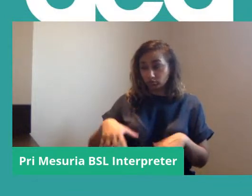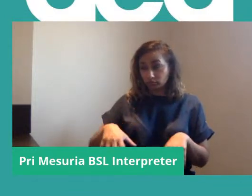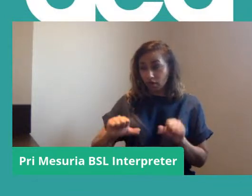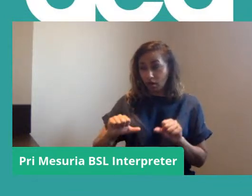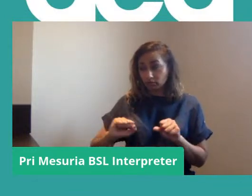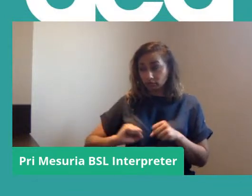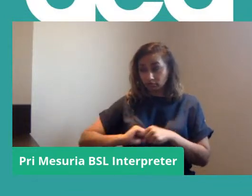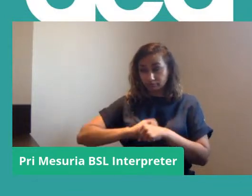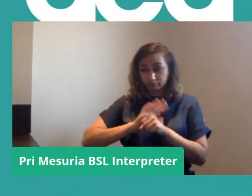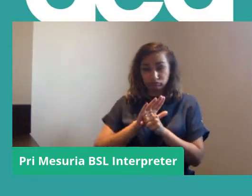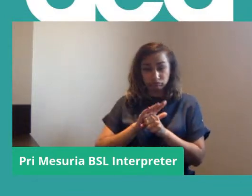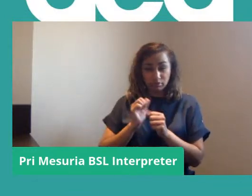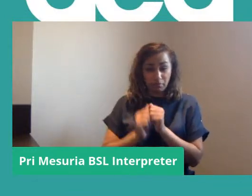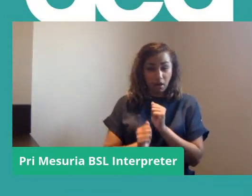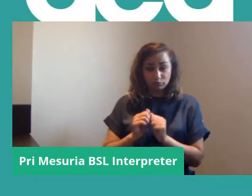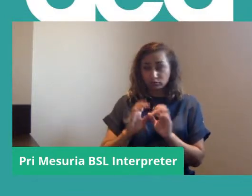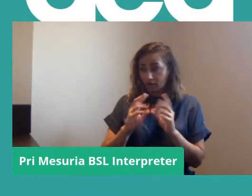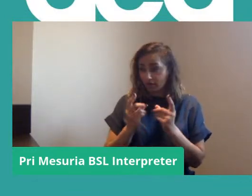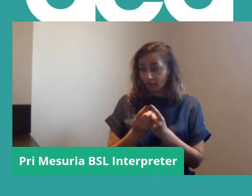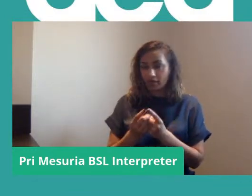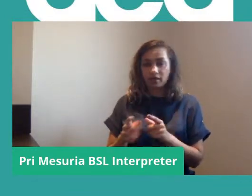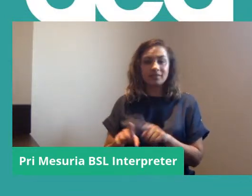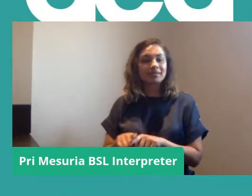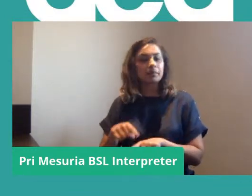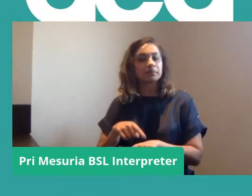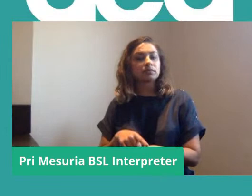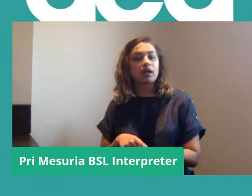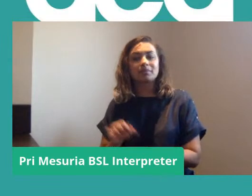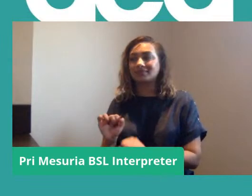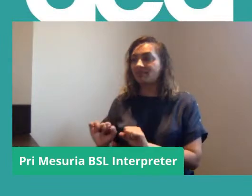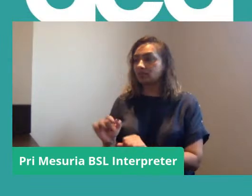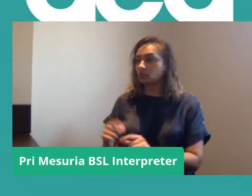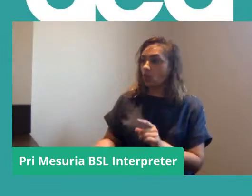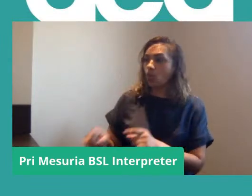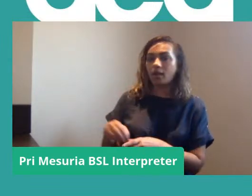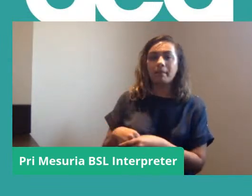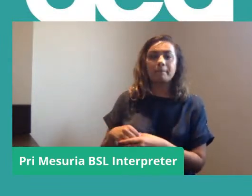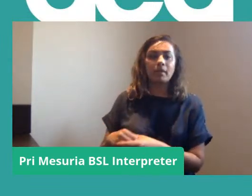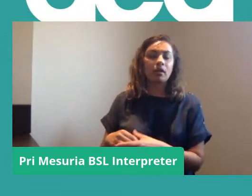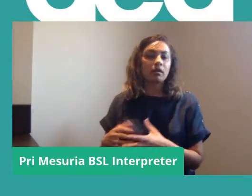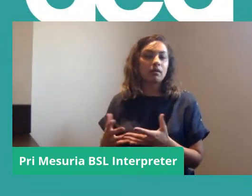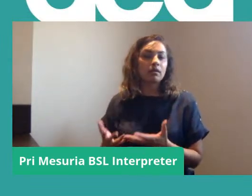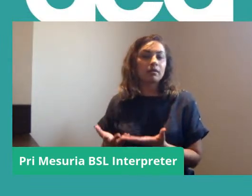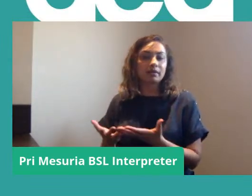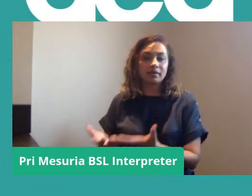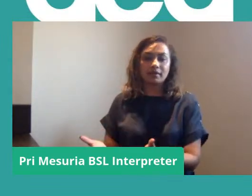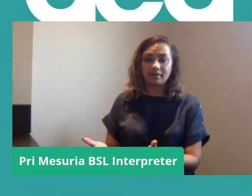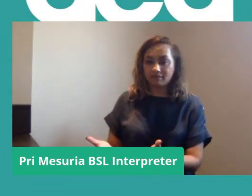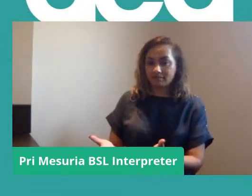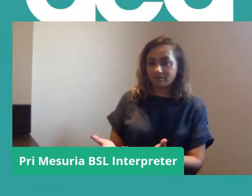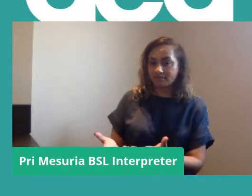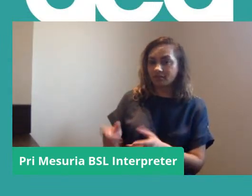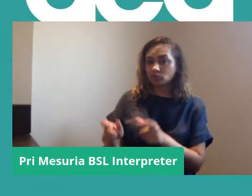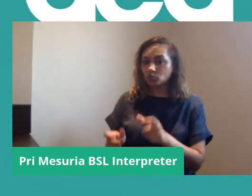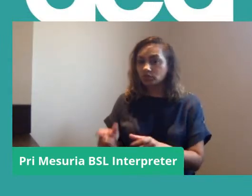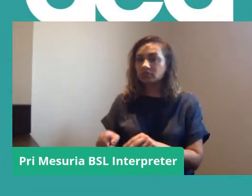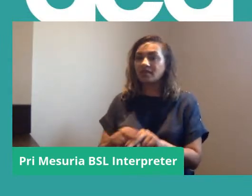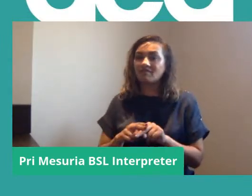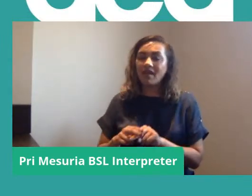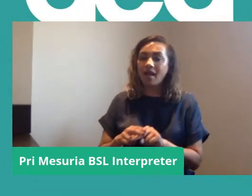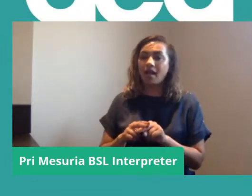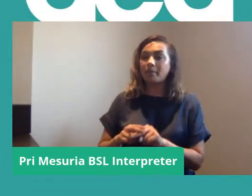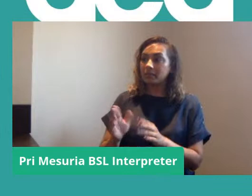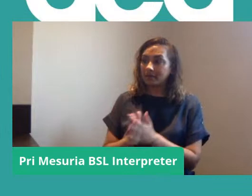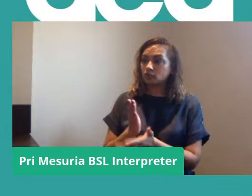pandemic, on top of obviously defending our members, keeping our members, students, their families in the wider community